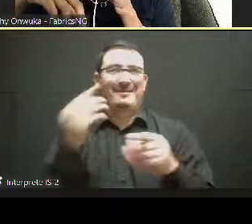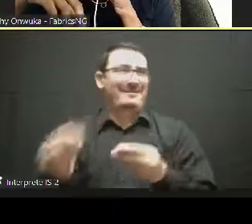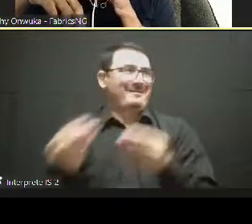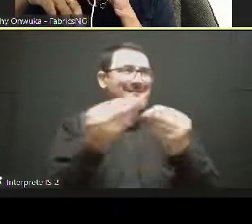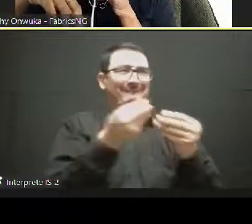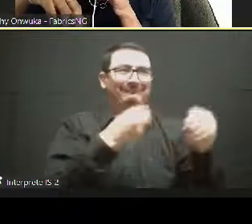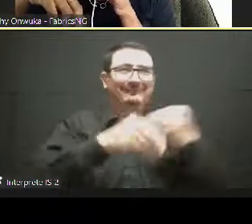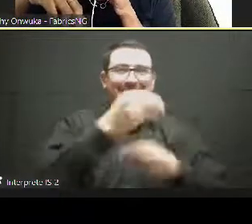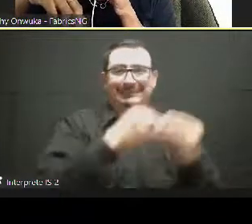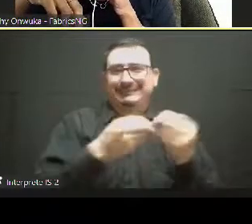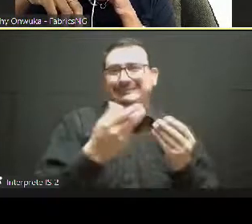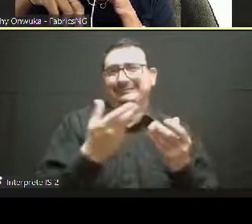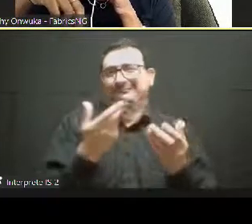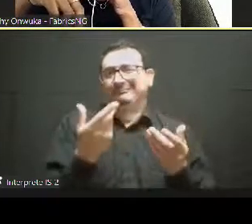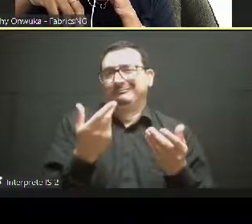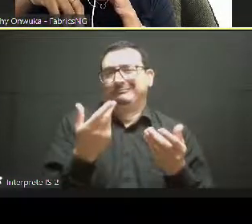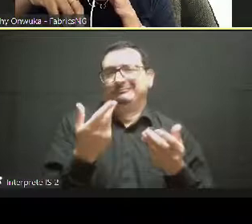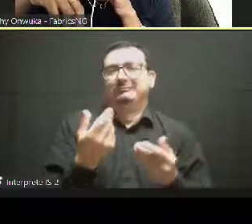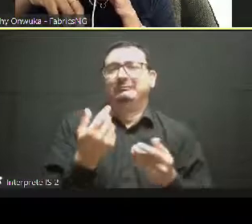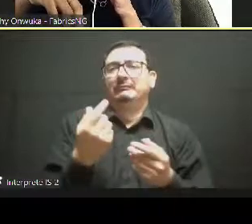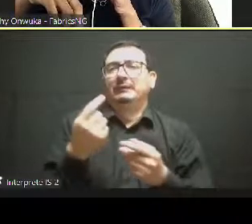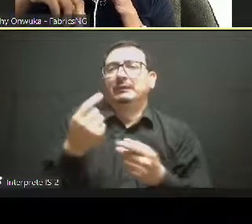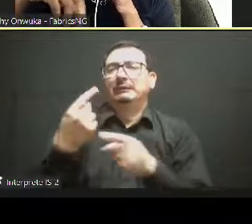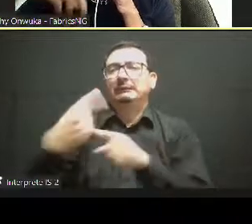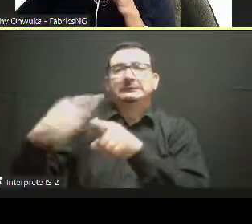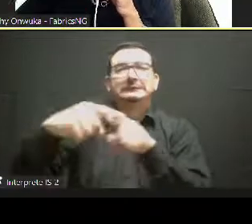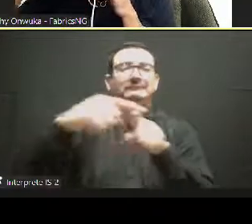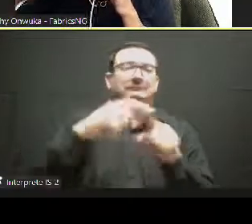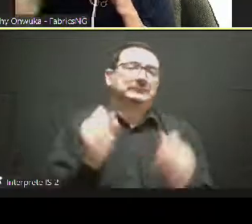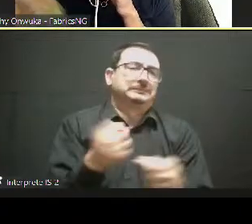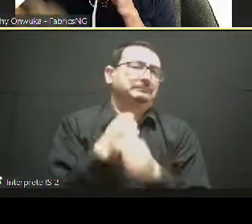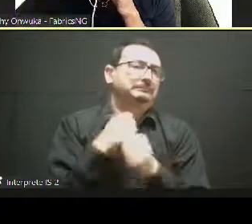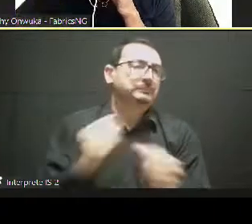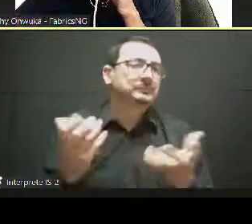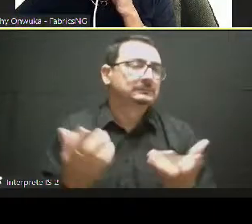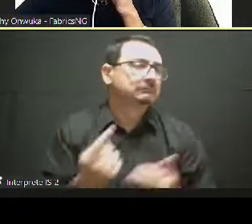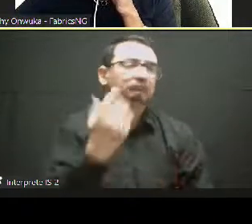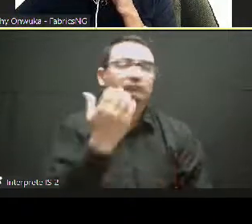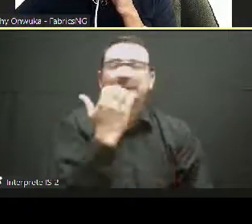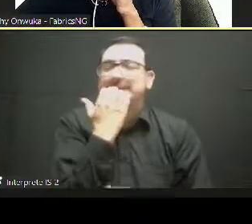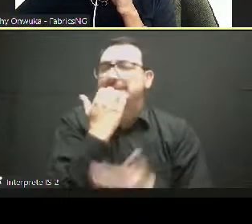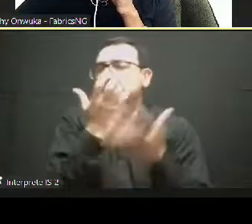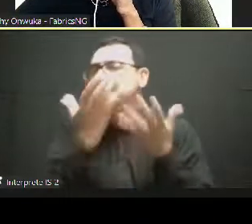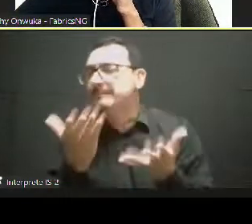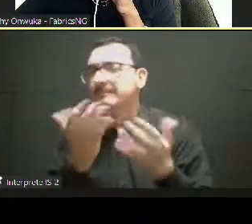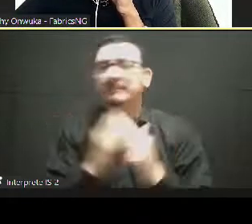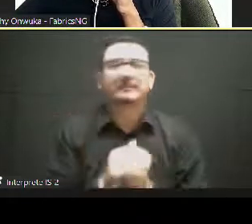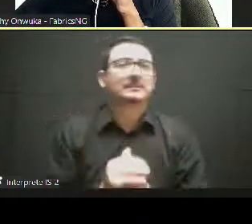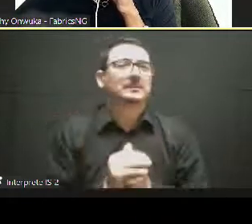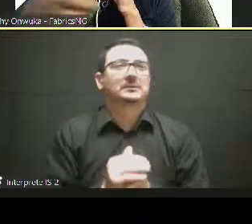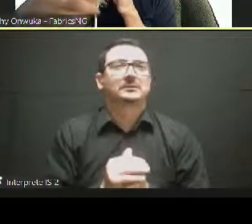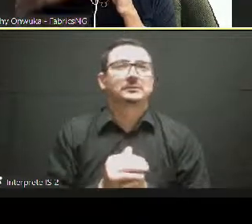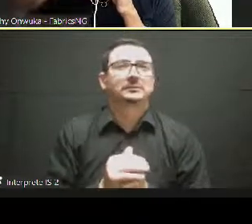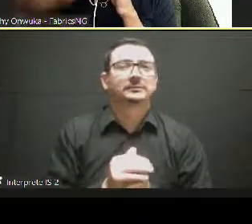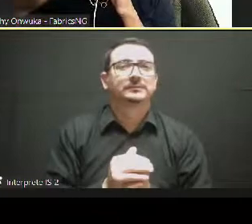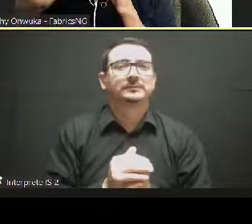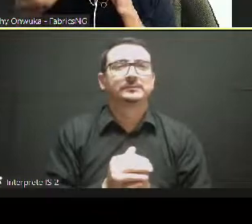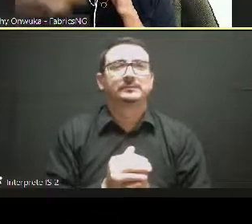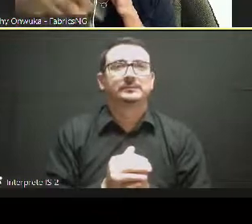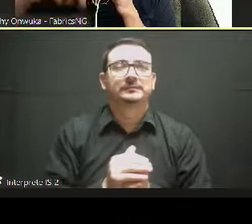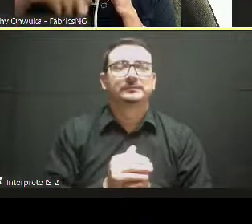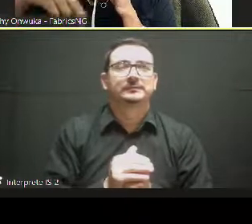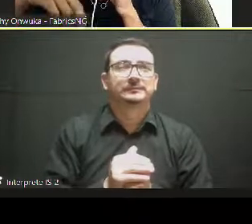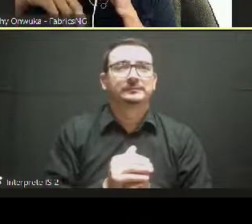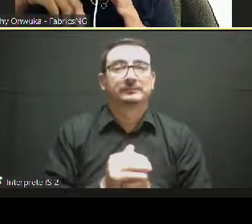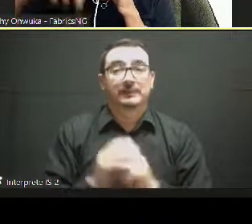providing fabric customization using more eco-friendly dyes. And then I'll propose the digital textile printers